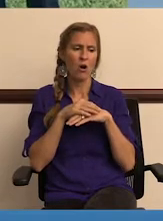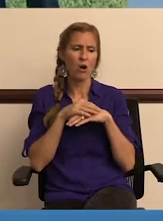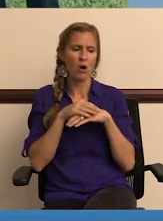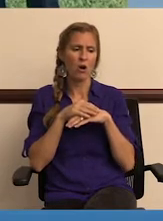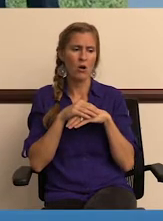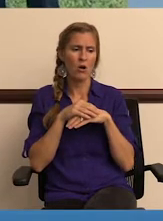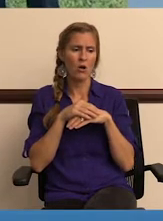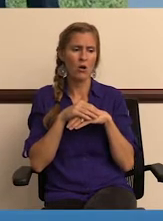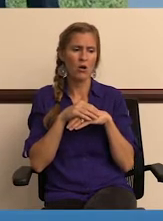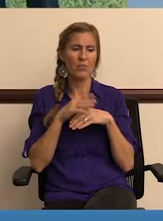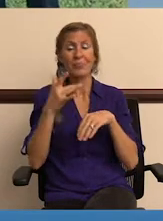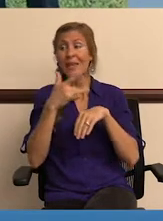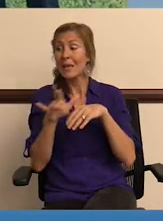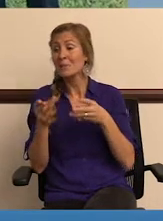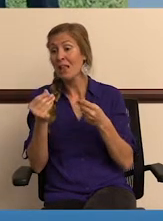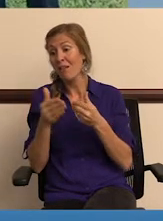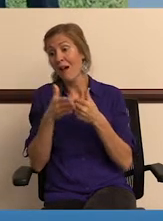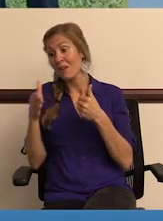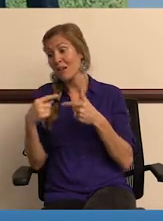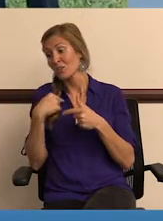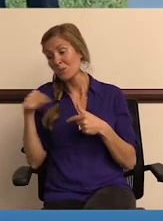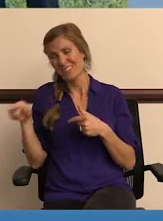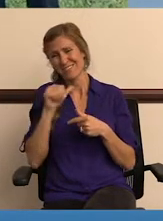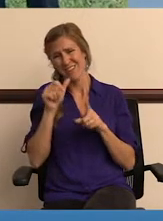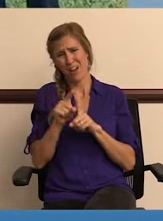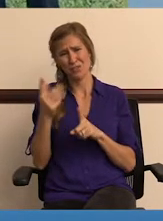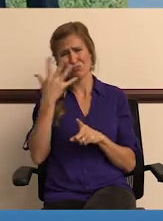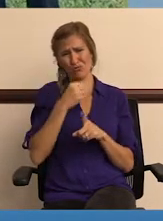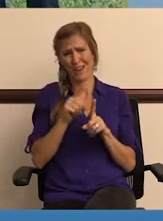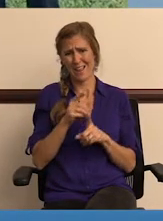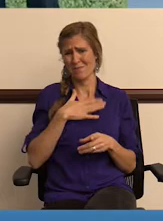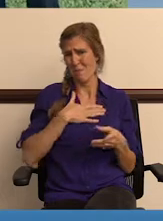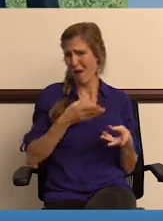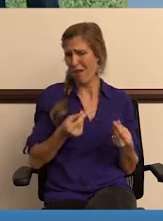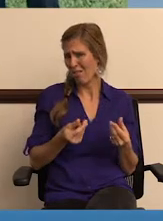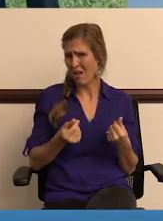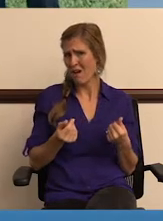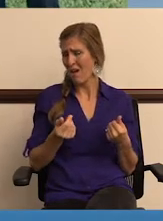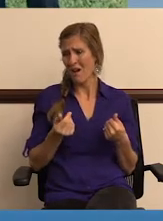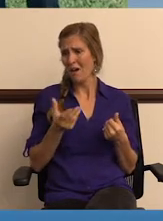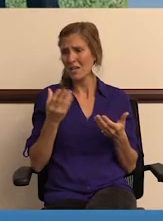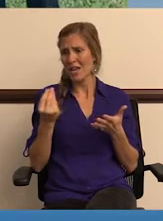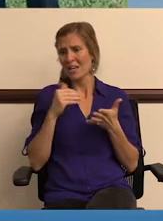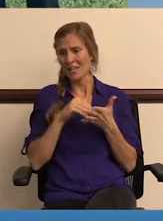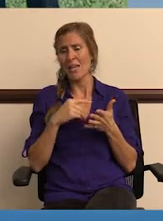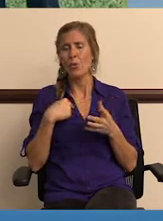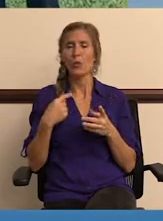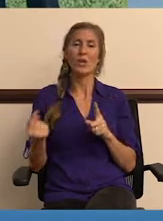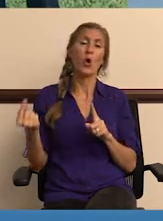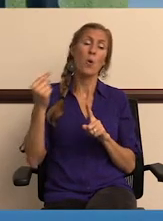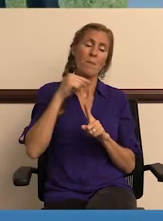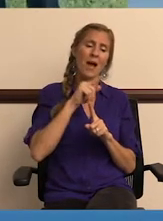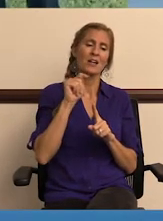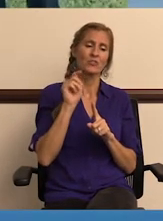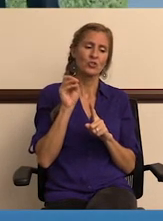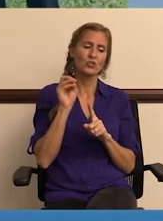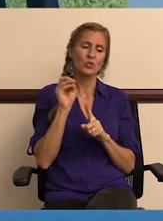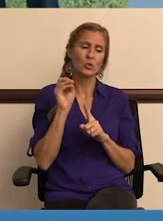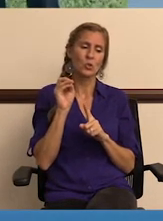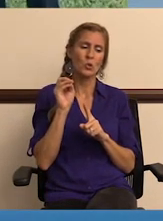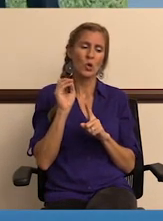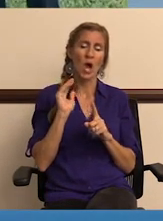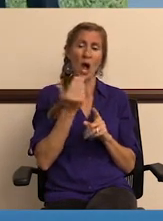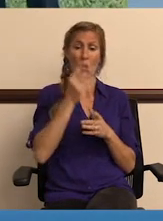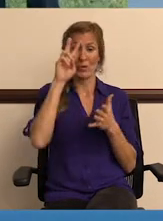on, well, the lot, the empty lot next to me is not as pretty as my lot. And, again, we go back